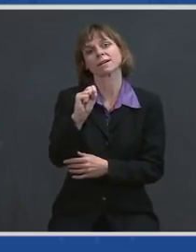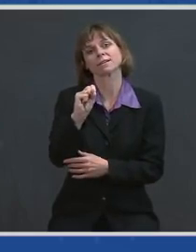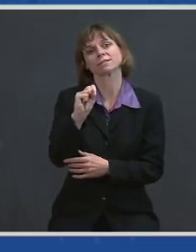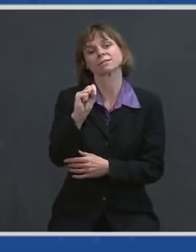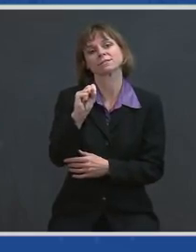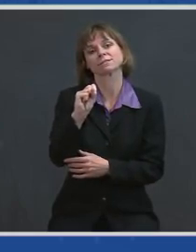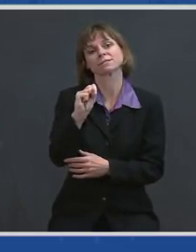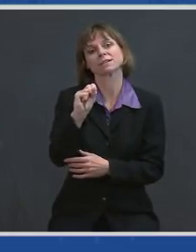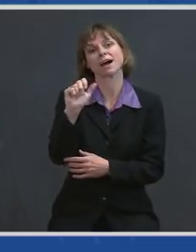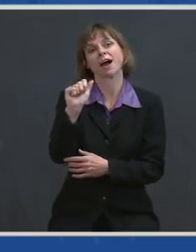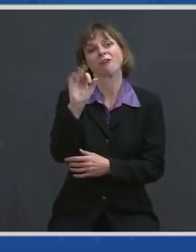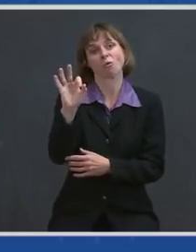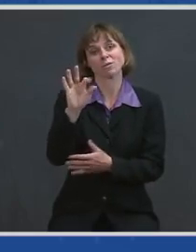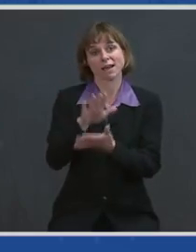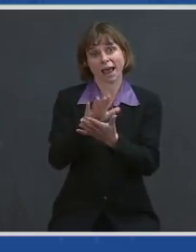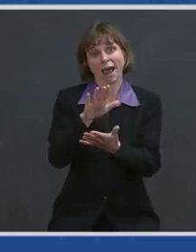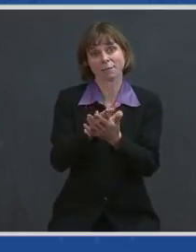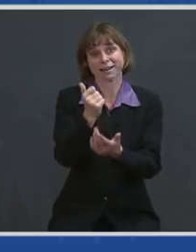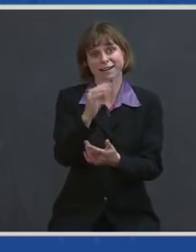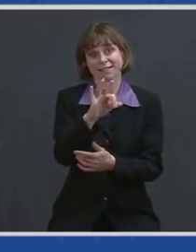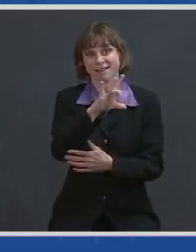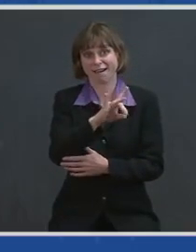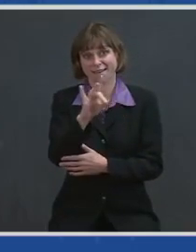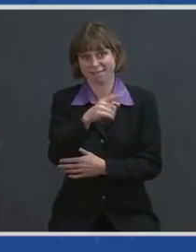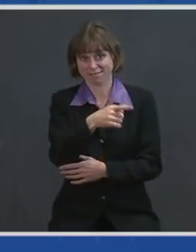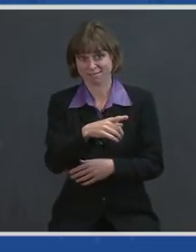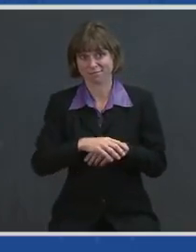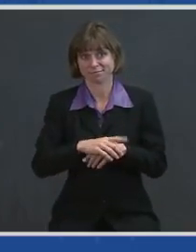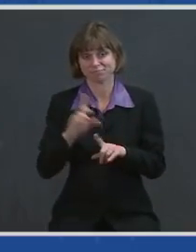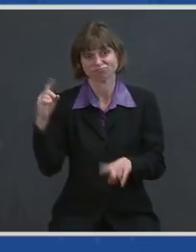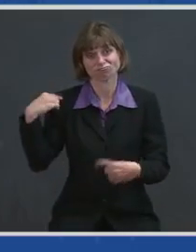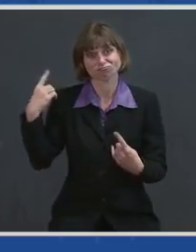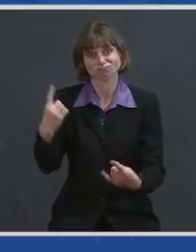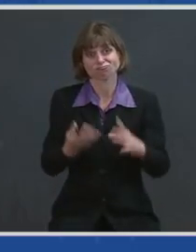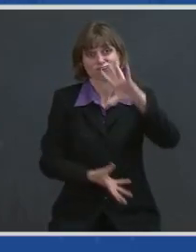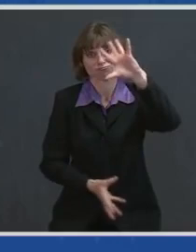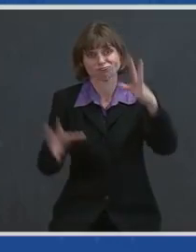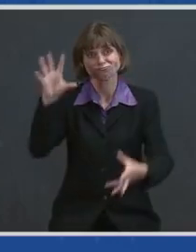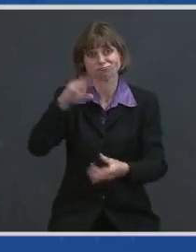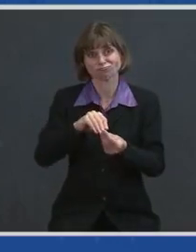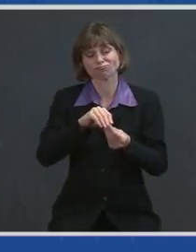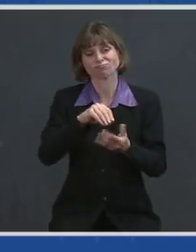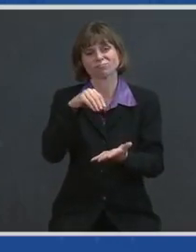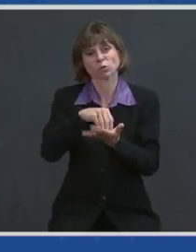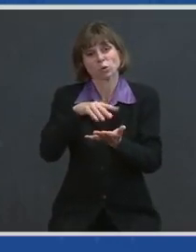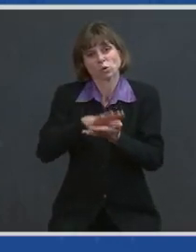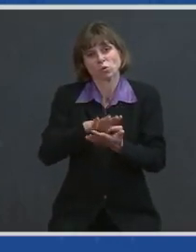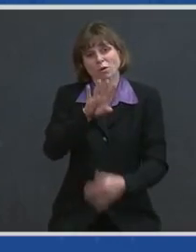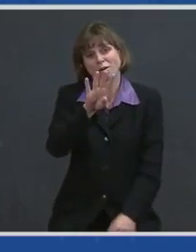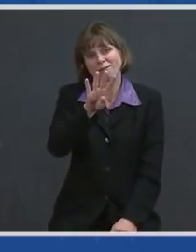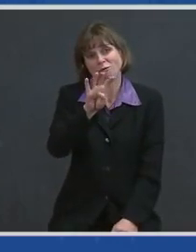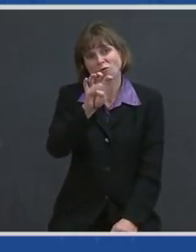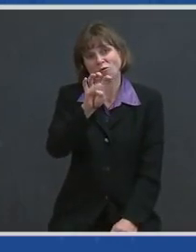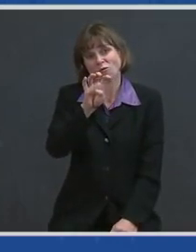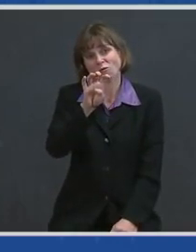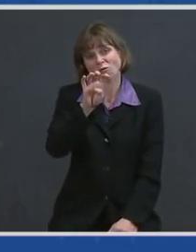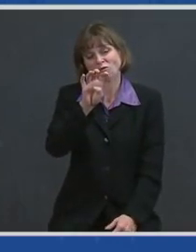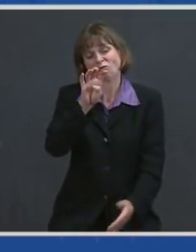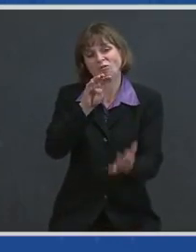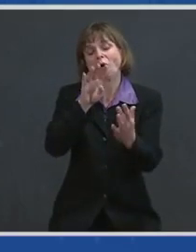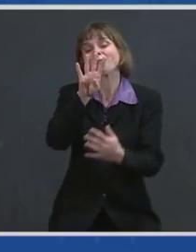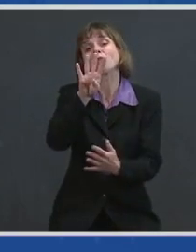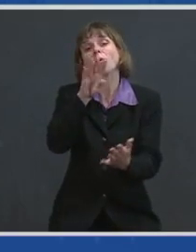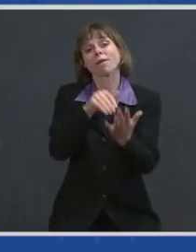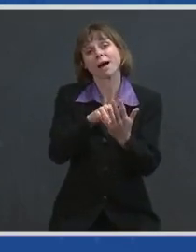in 1988. Since then, she has logged more than 4,200 hours in the air.